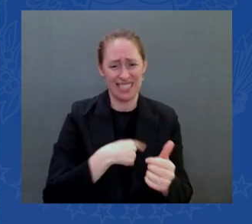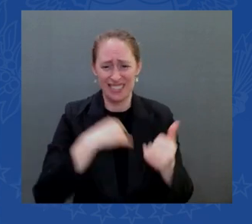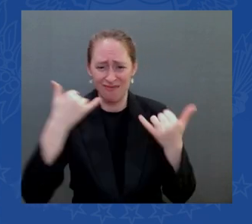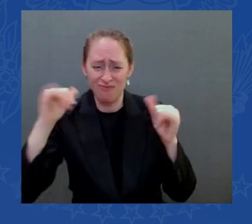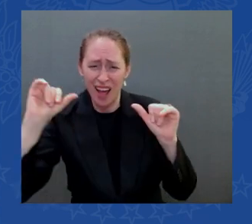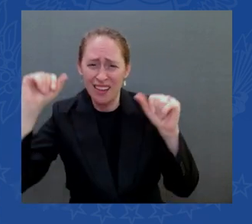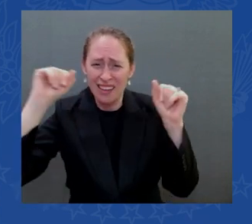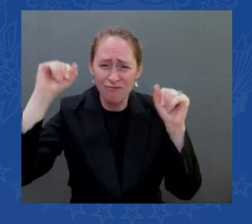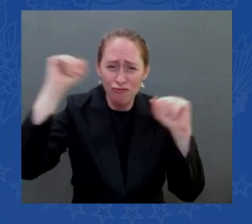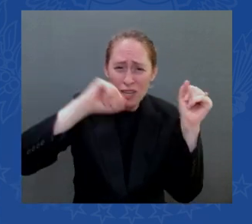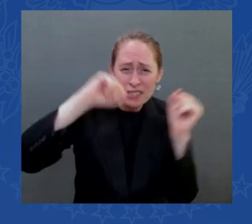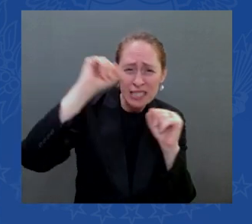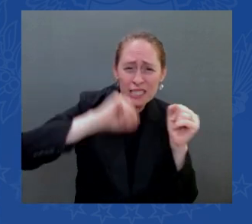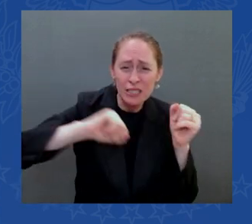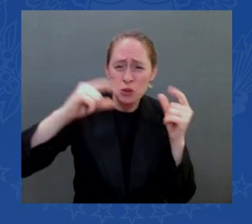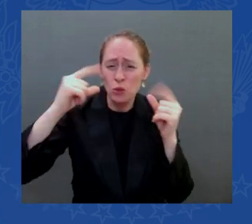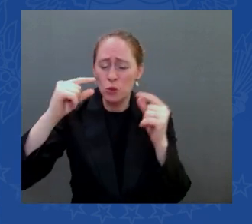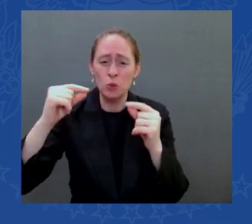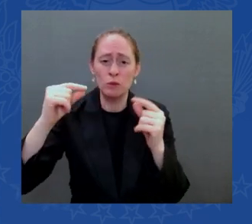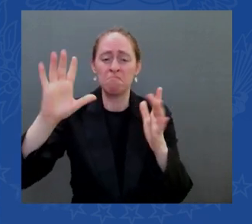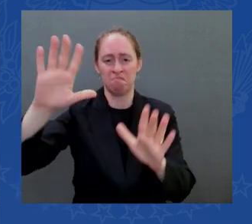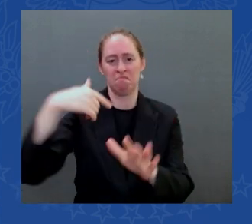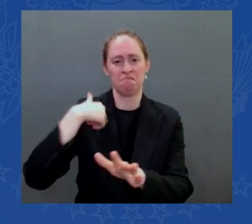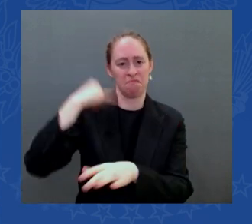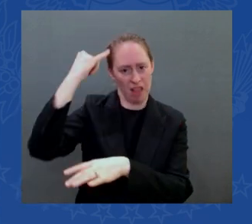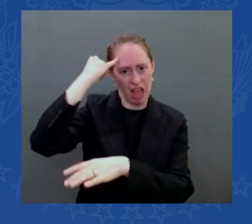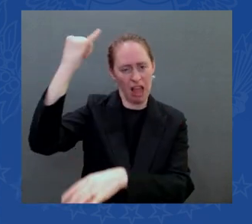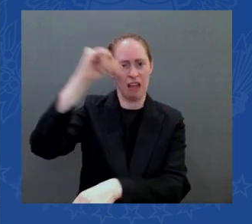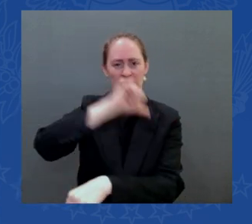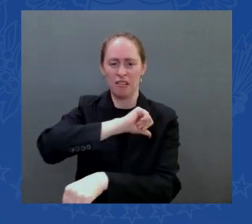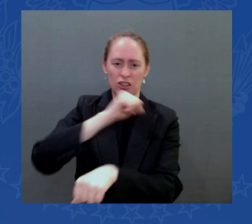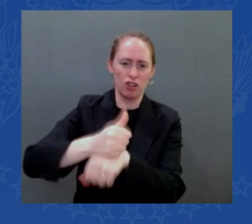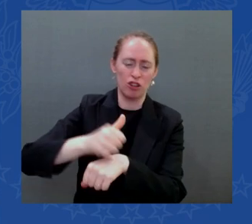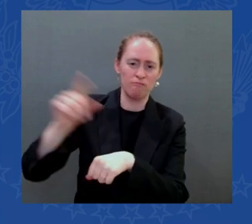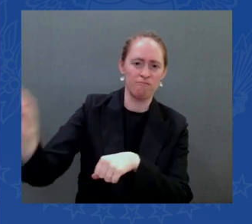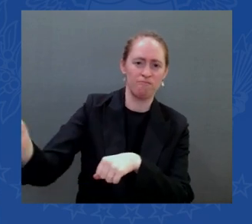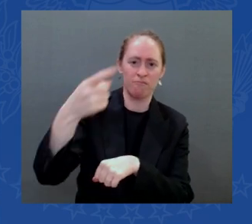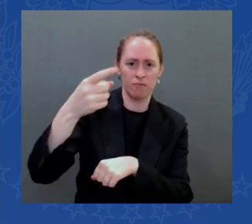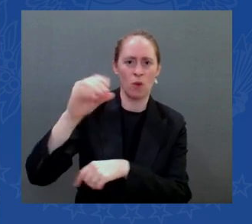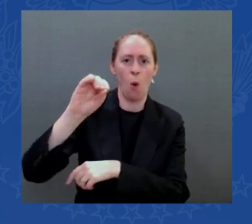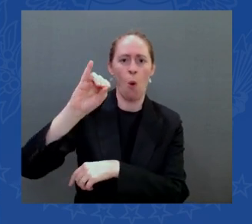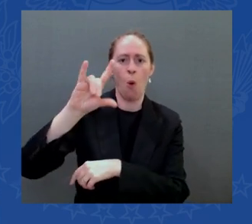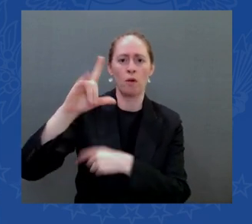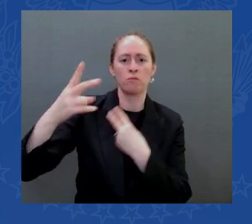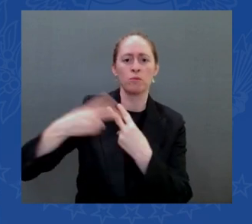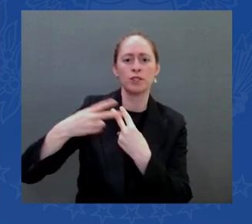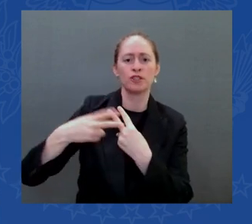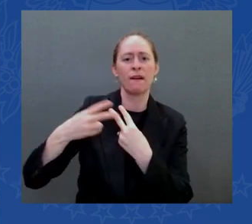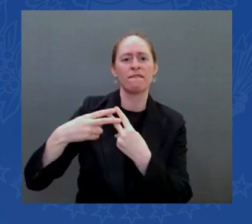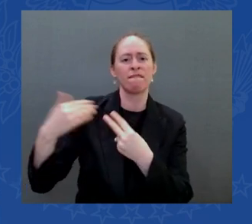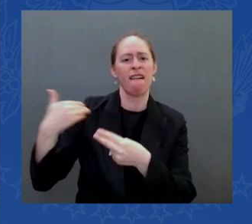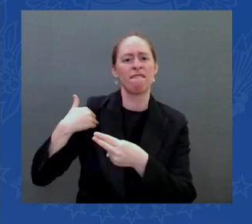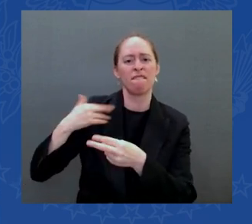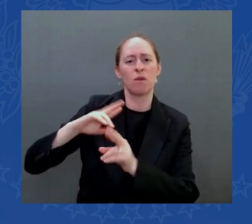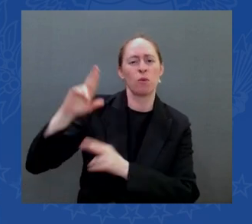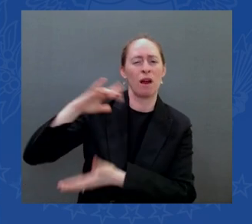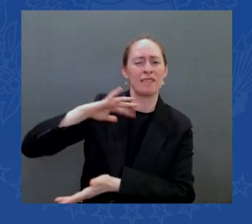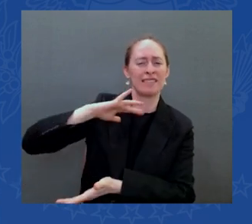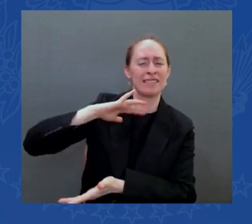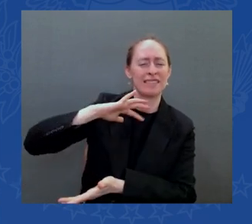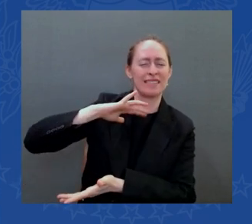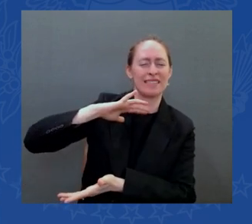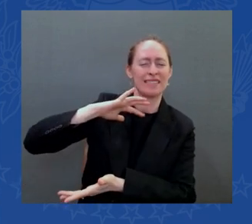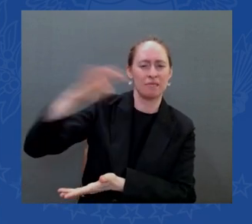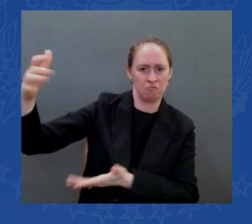reserve and i know the press is always asking me with good reason why i'm always on the phone talking with other world leaders trying to keep them